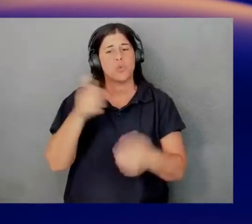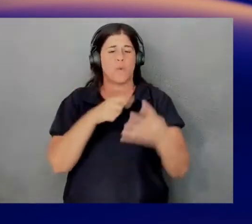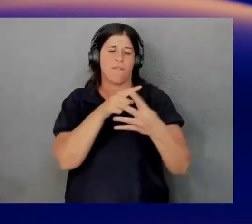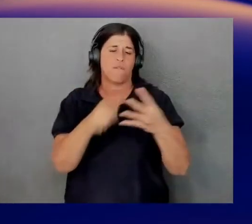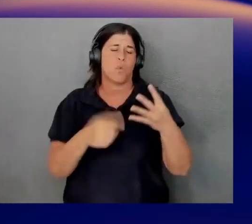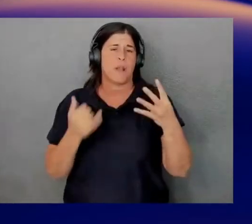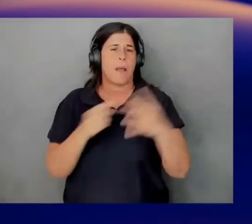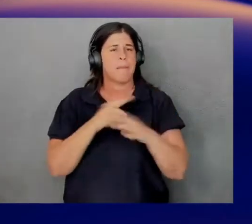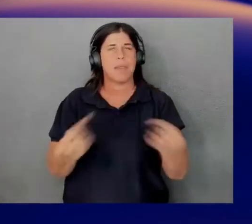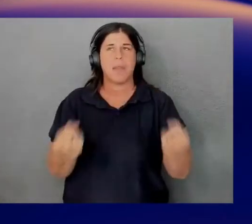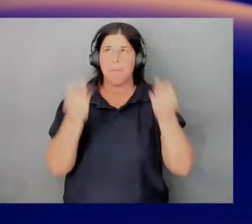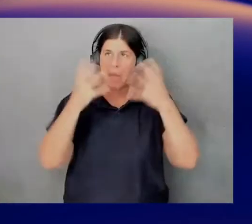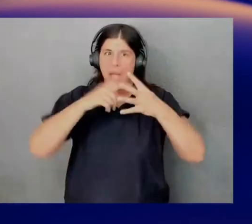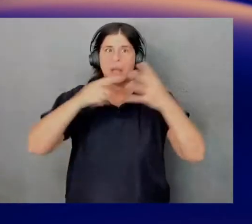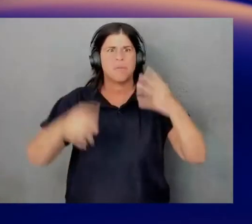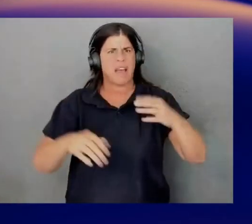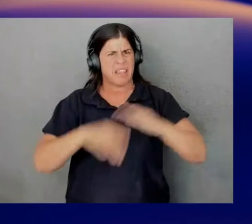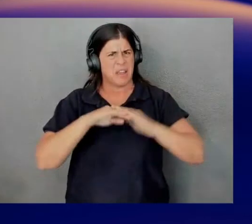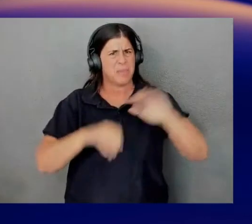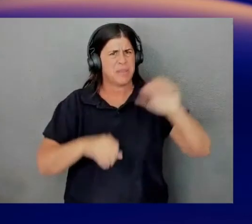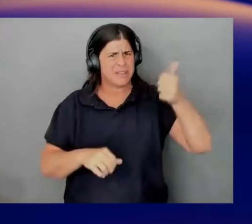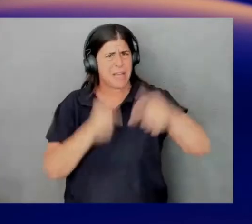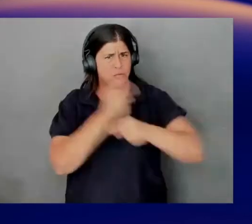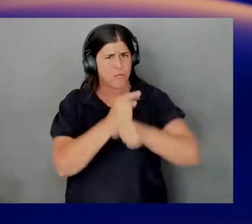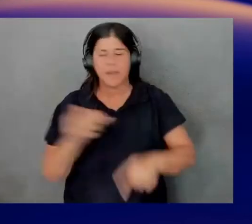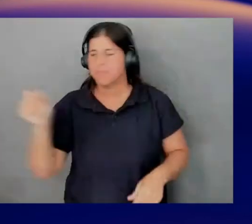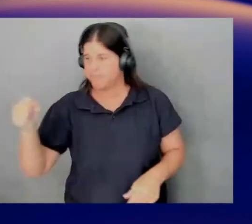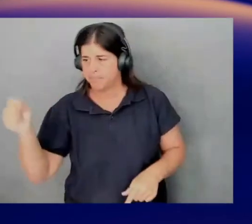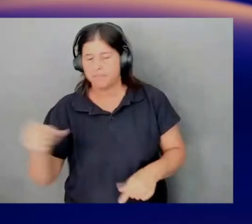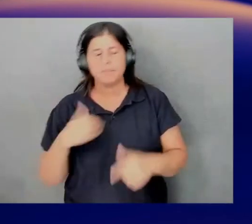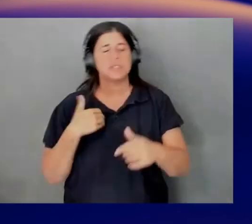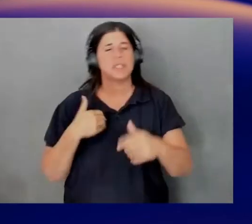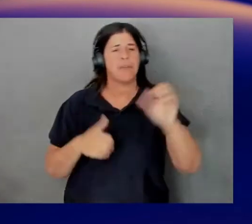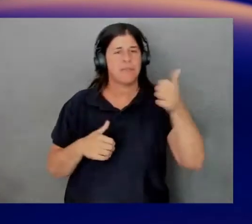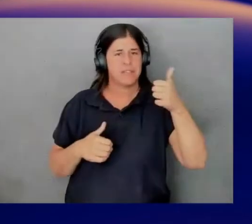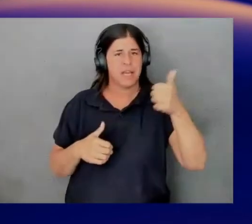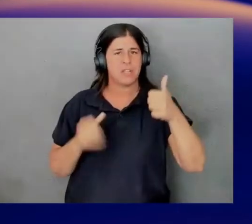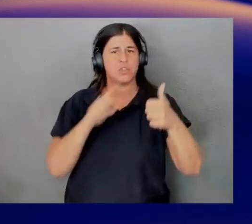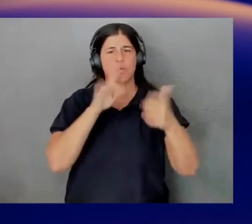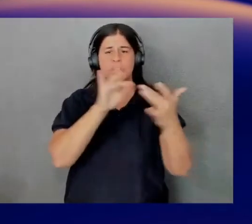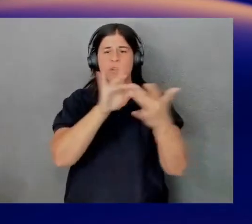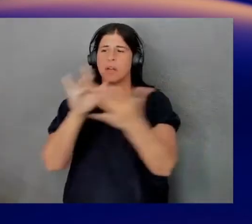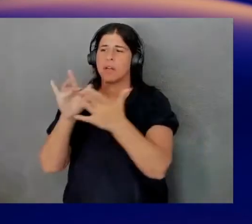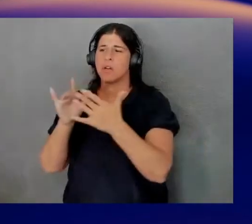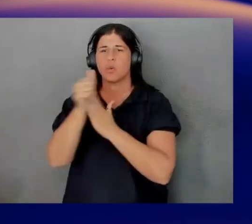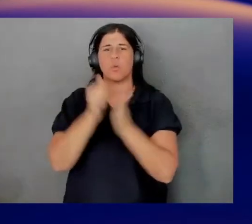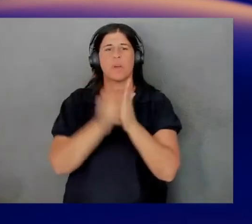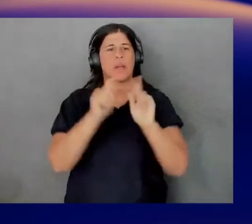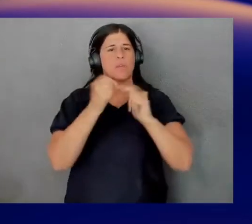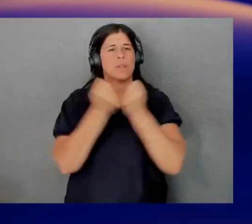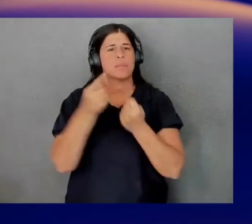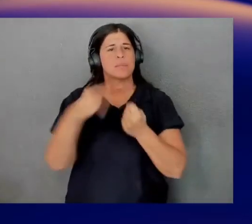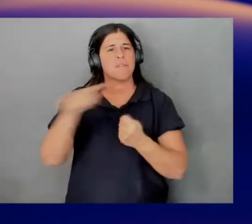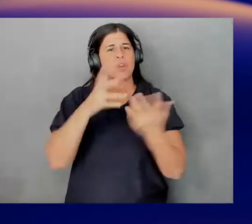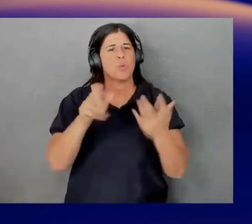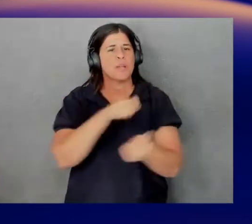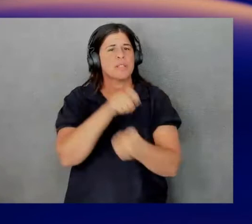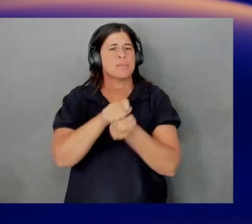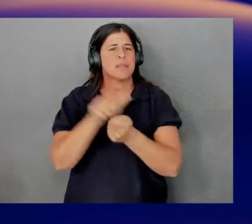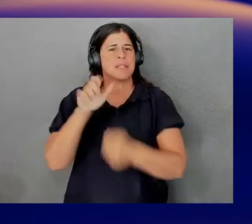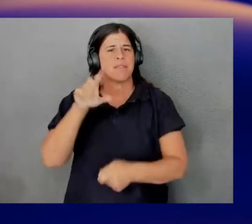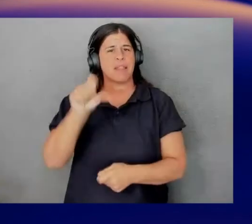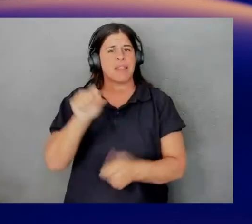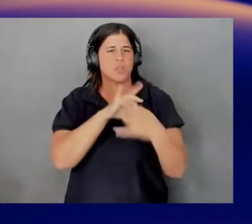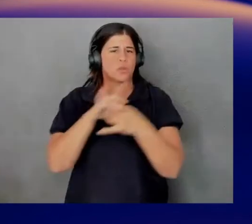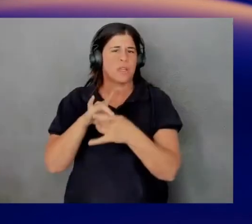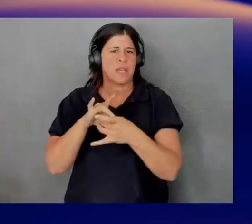many more, around 10, right, Joe? Yep. About 10. So, just reach out to your account teams if you want to do a specific lens-related well